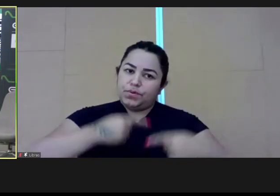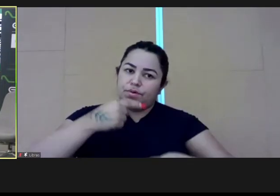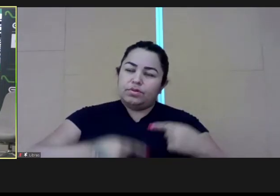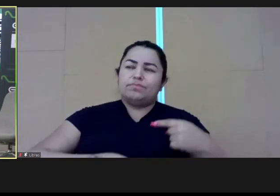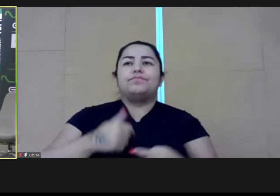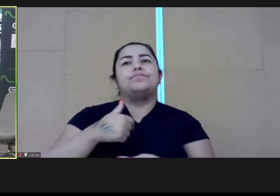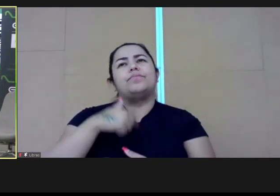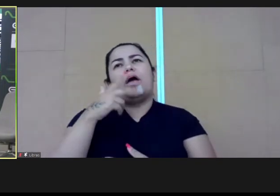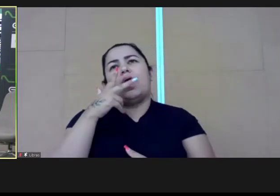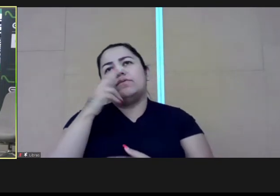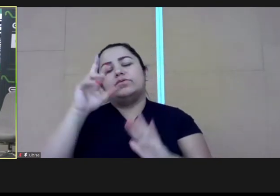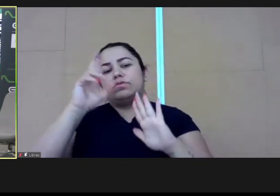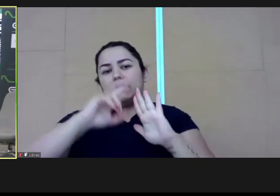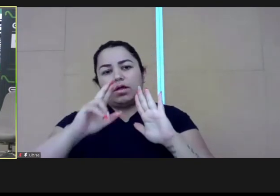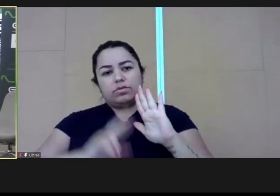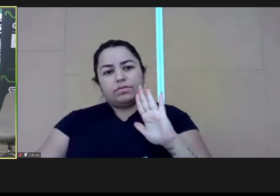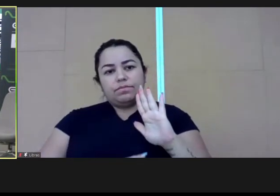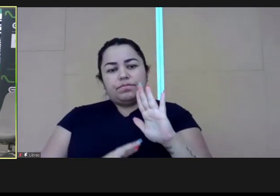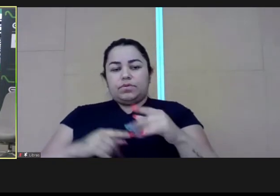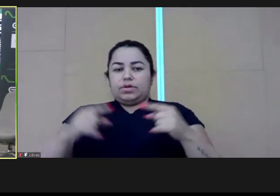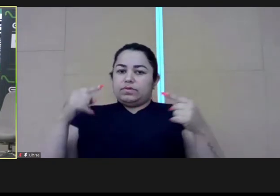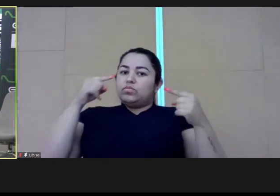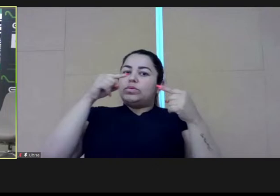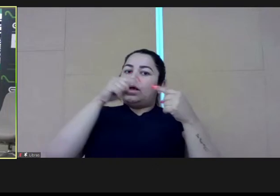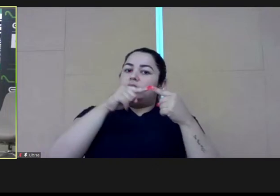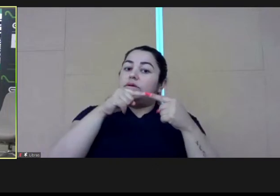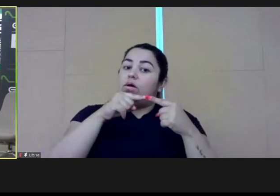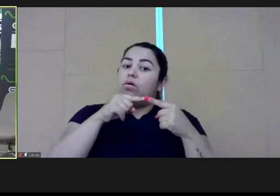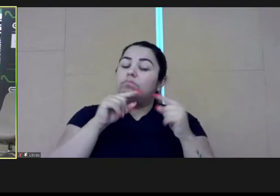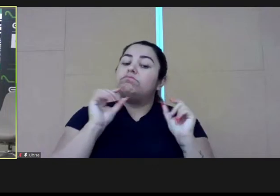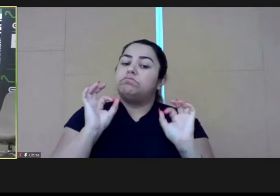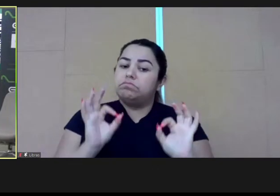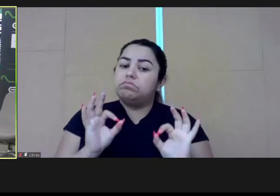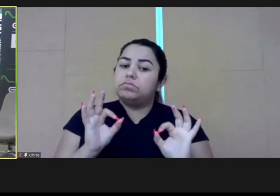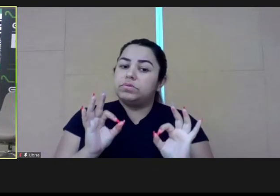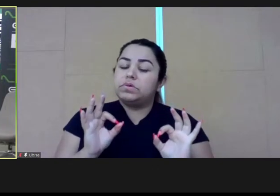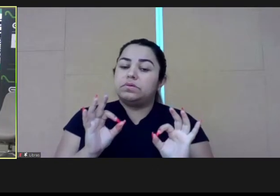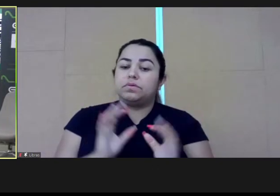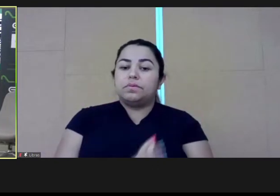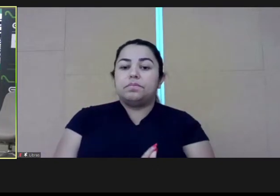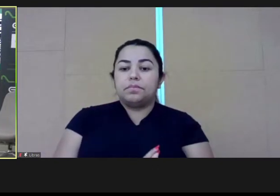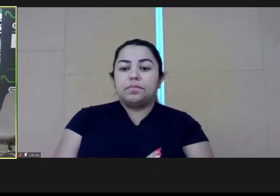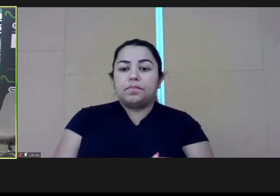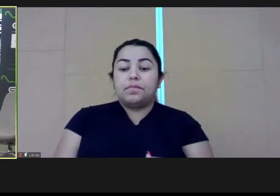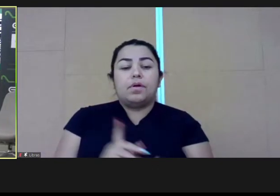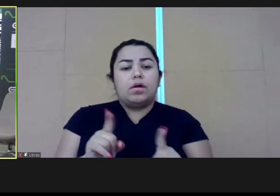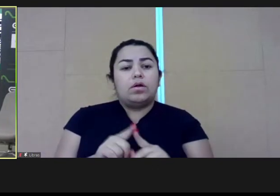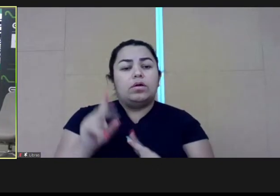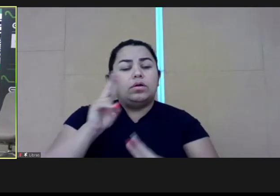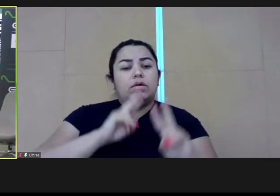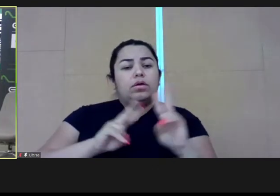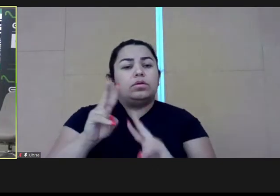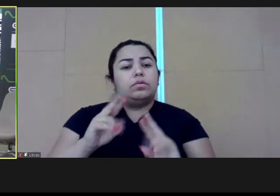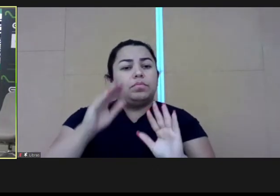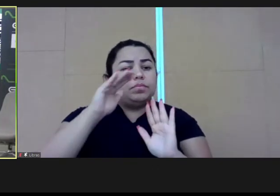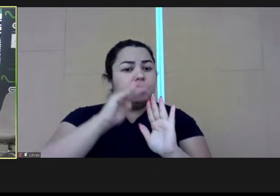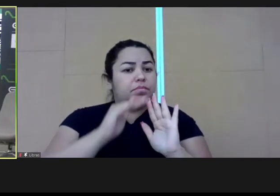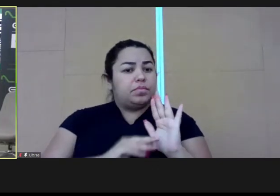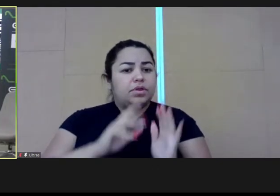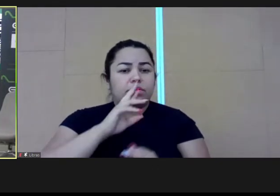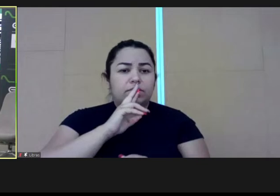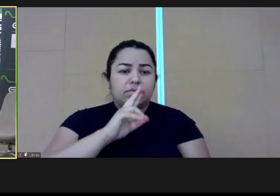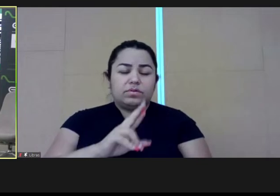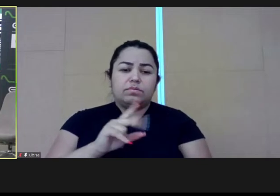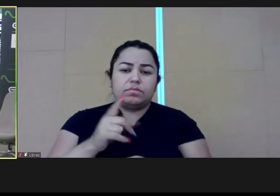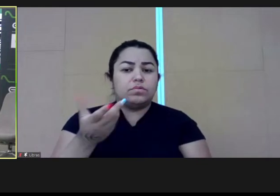we doing this politic? And I just mentioned these two combinations that was the best combination I could have, because at the same